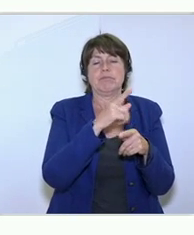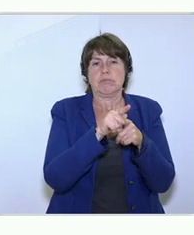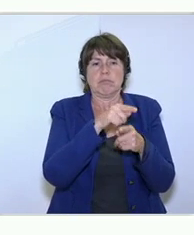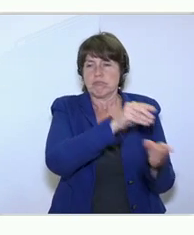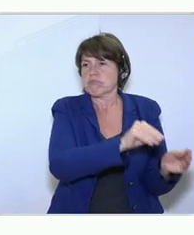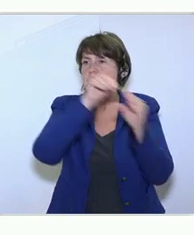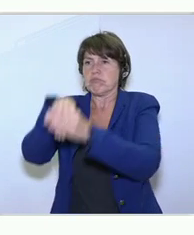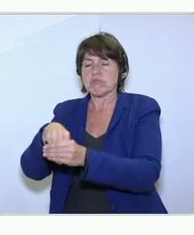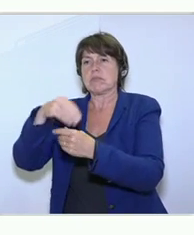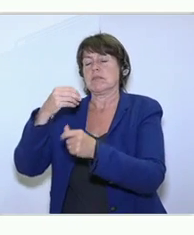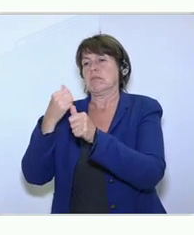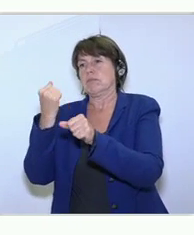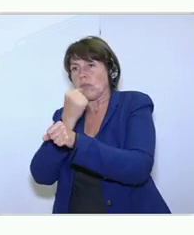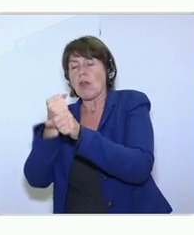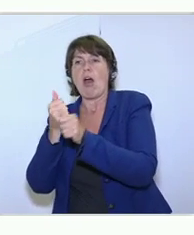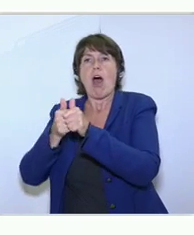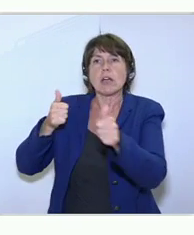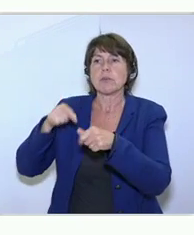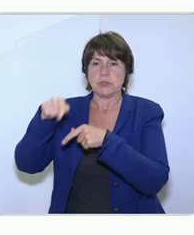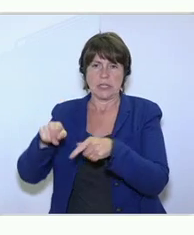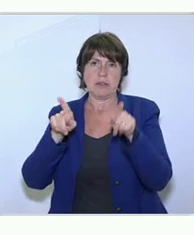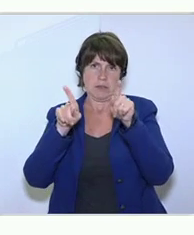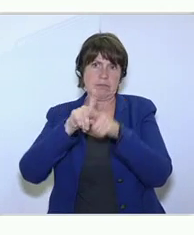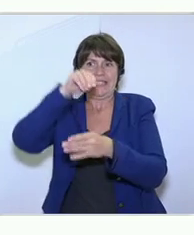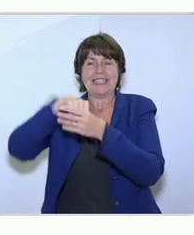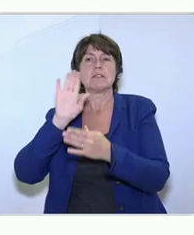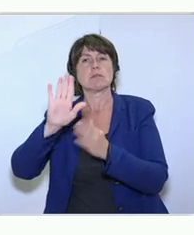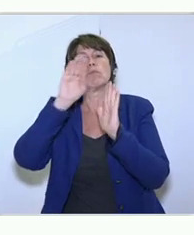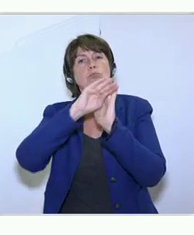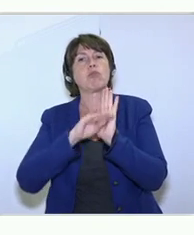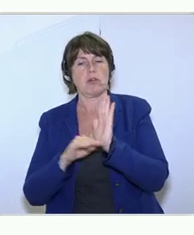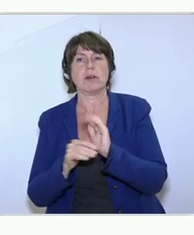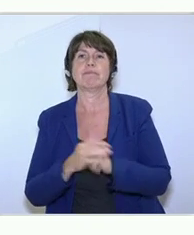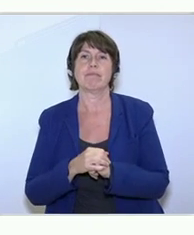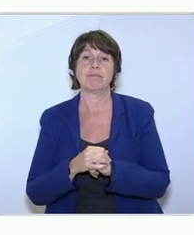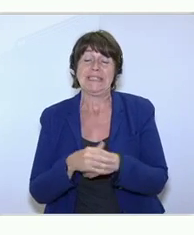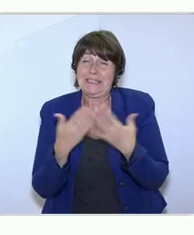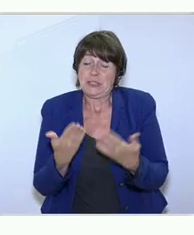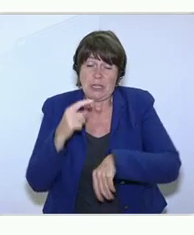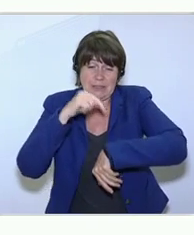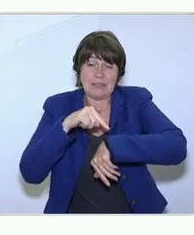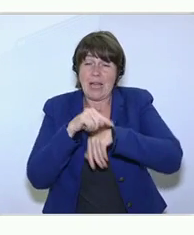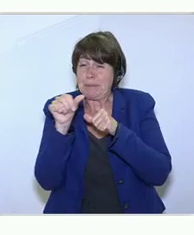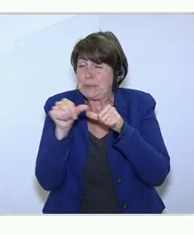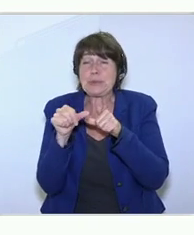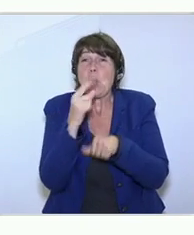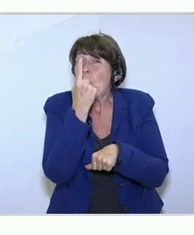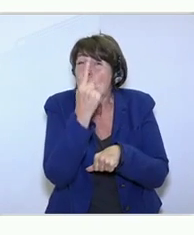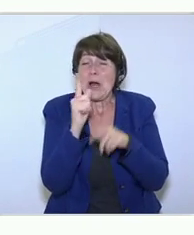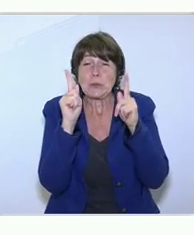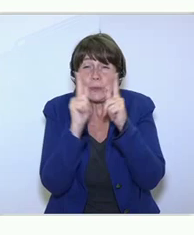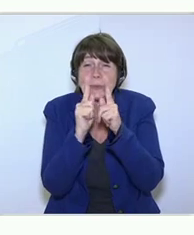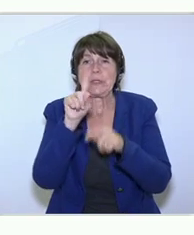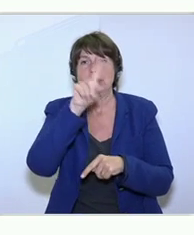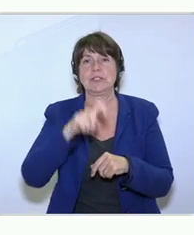physics and computer science that take them up most. Yep. Okay. We have time for one very brief question. Sir, can it be